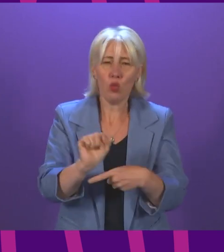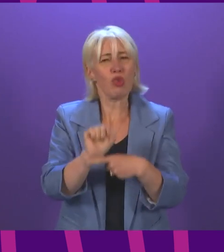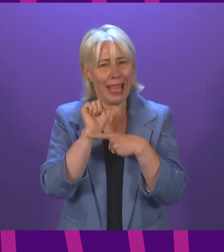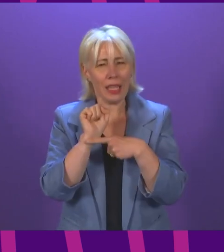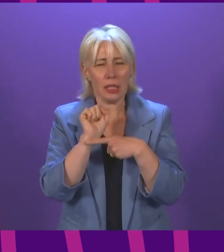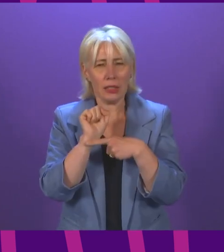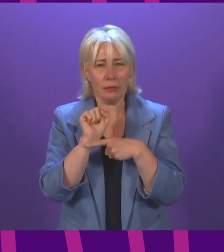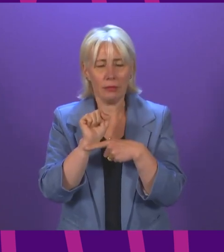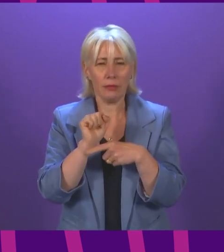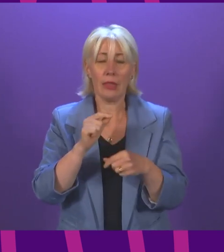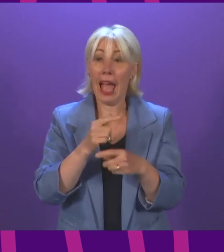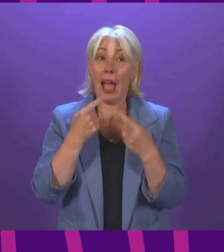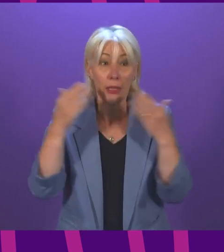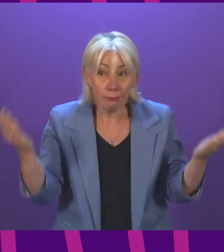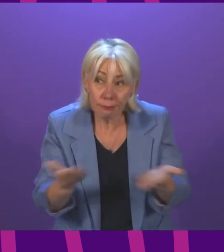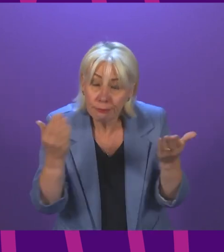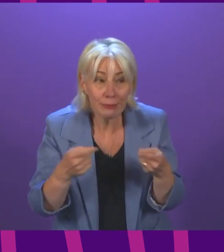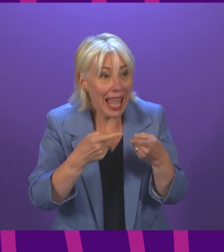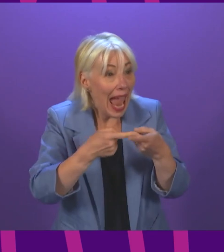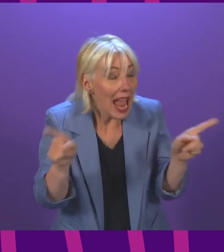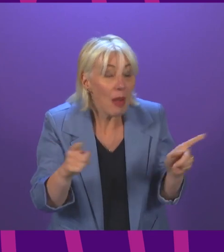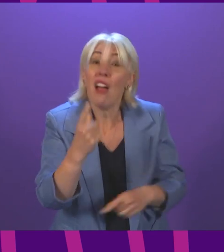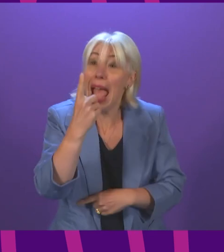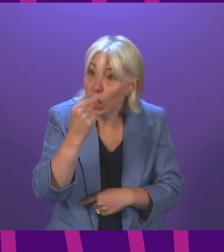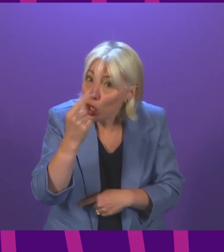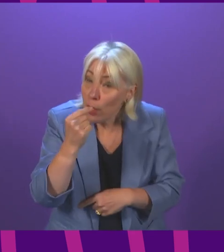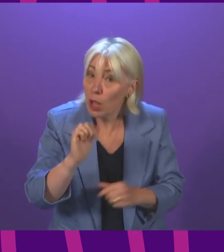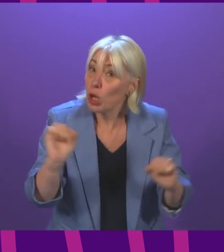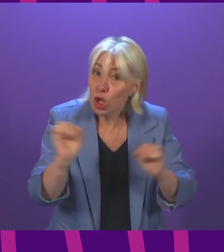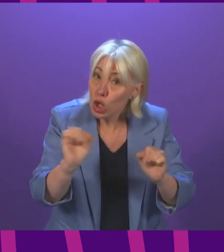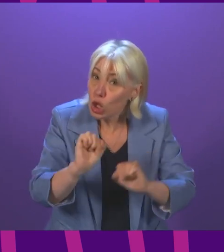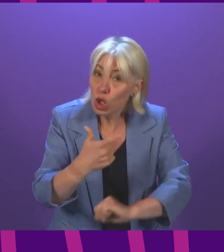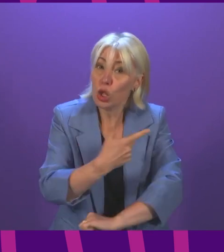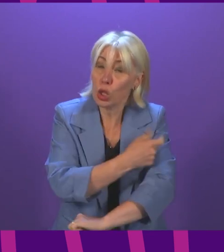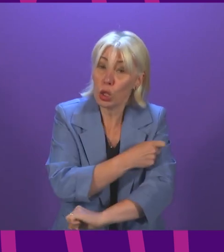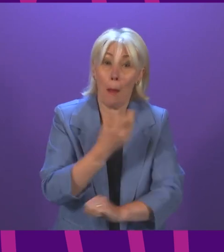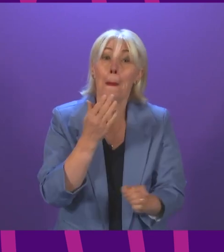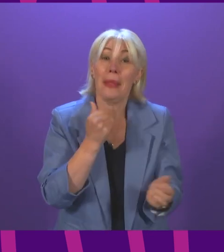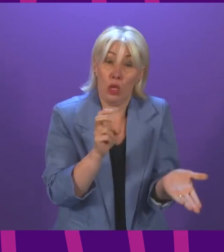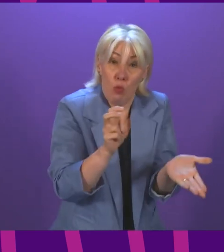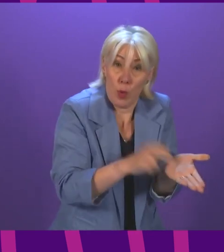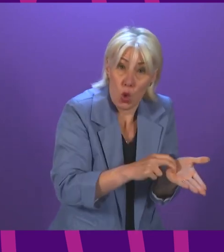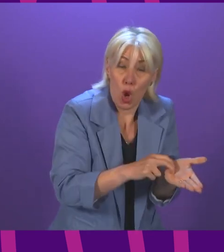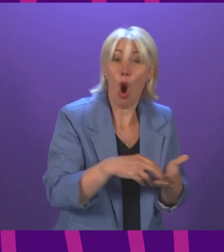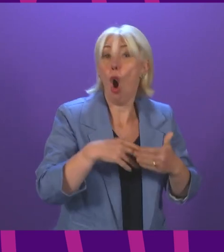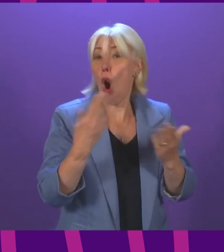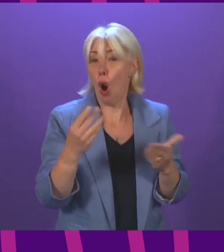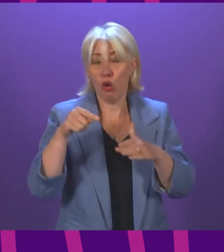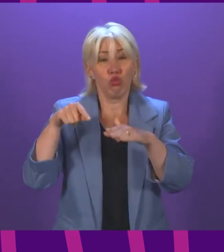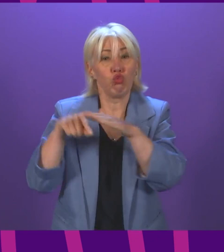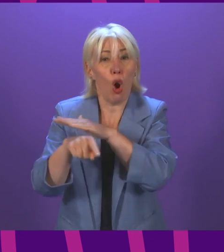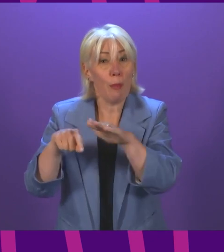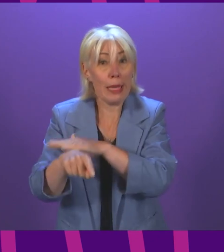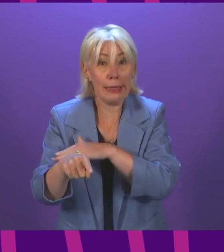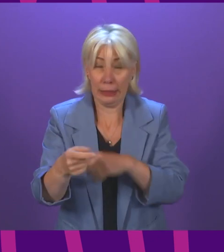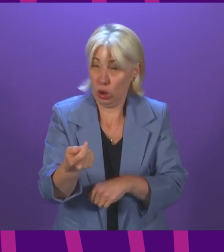I urge anyone who is eligible and not yet received a COVID vaccination to book an appointment or indeed attend a drop-in clinic at the